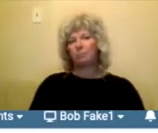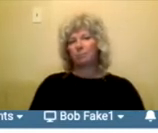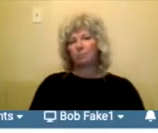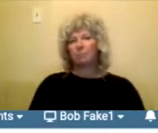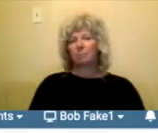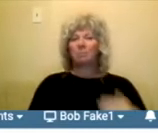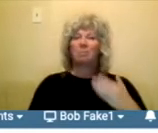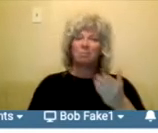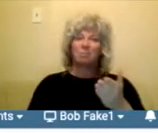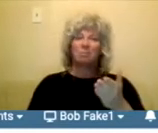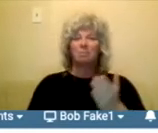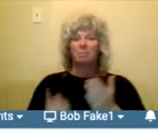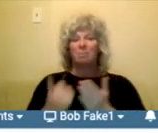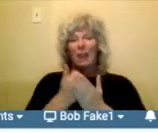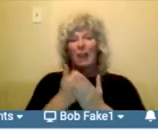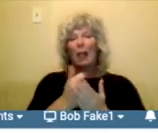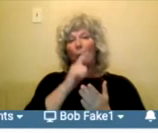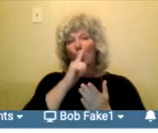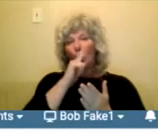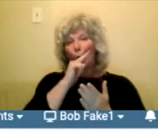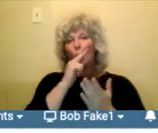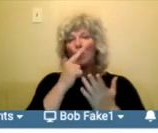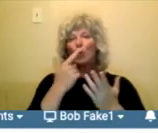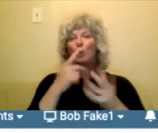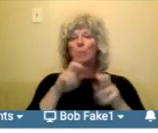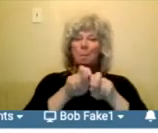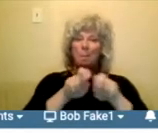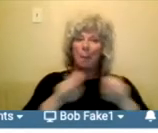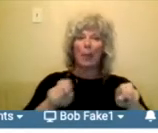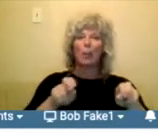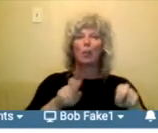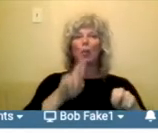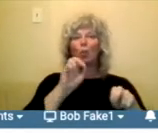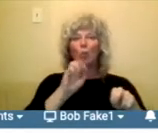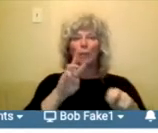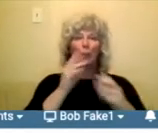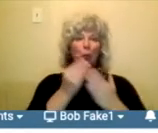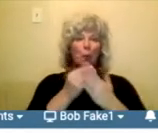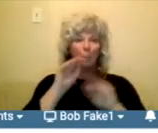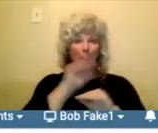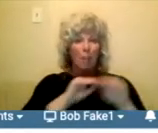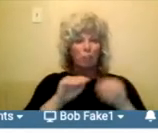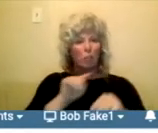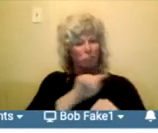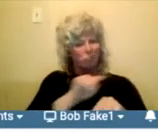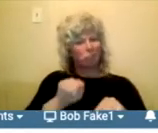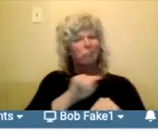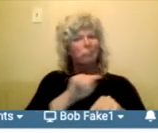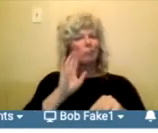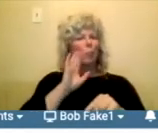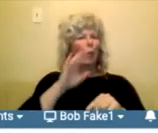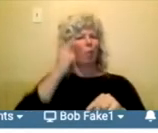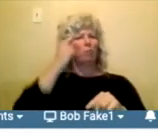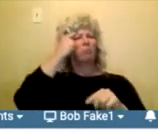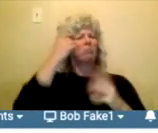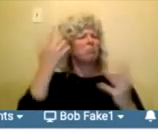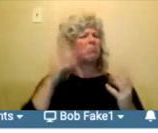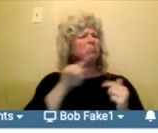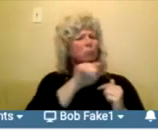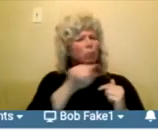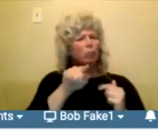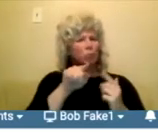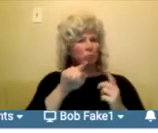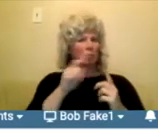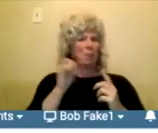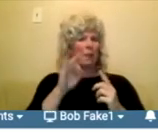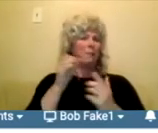grant review panelists because, you know, they would like to know how you're spending the money and how is that contributing